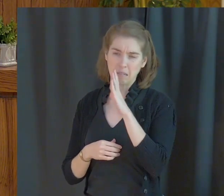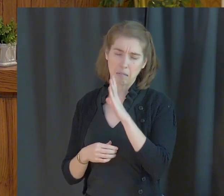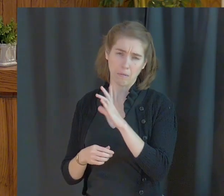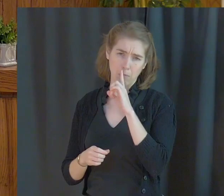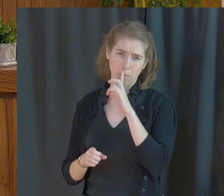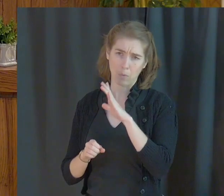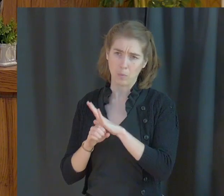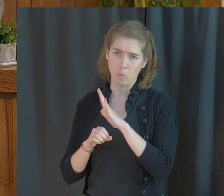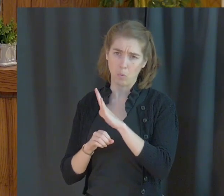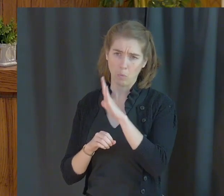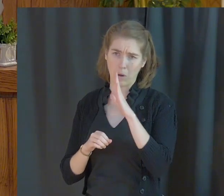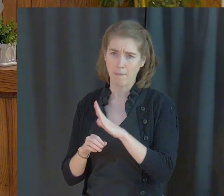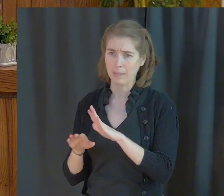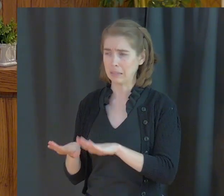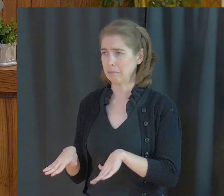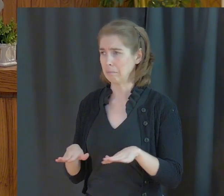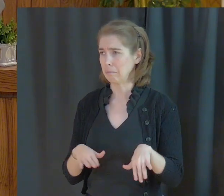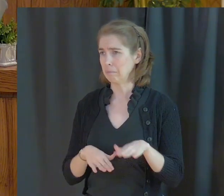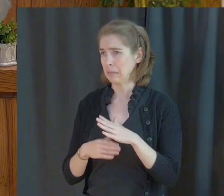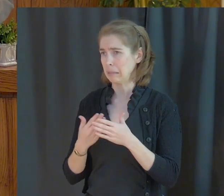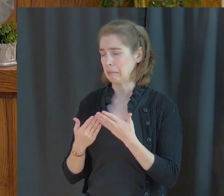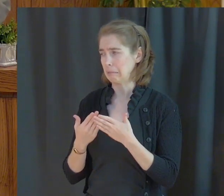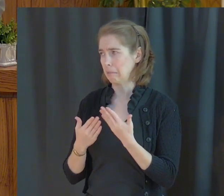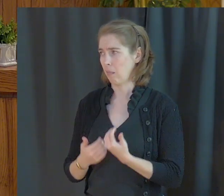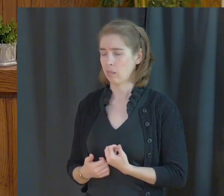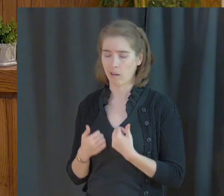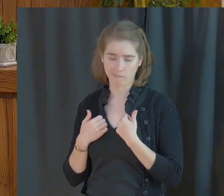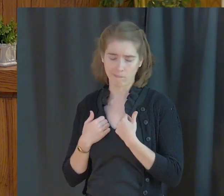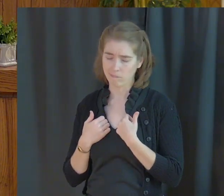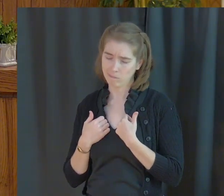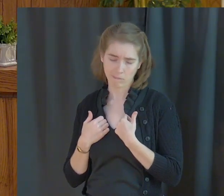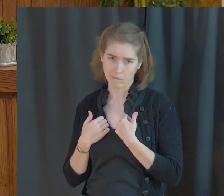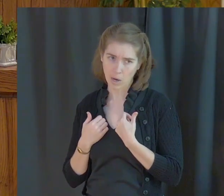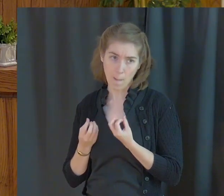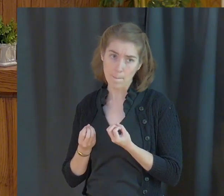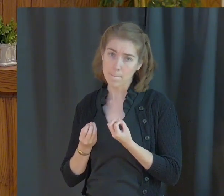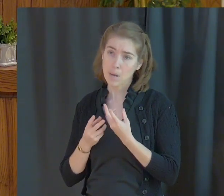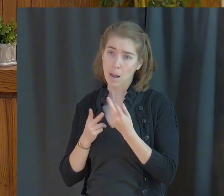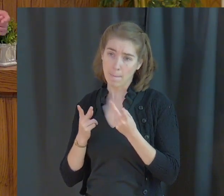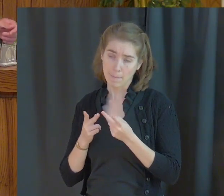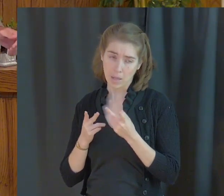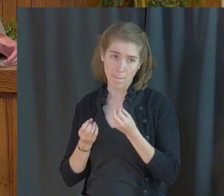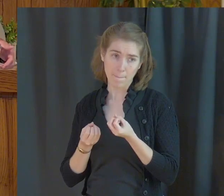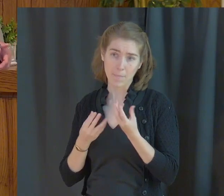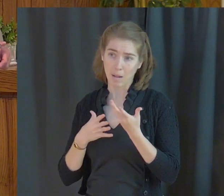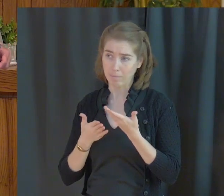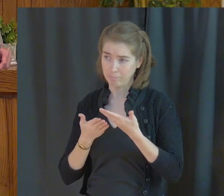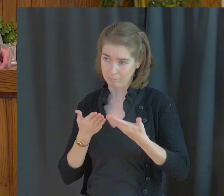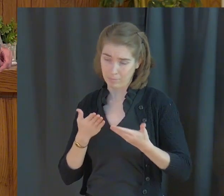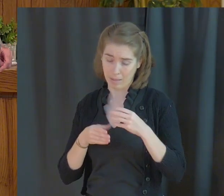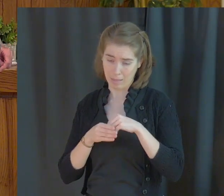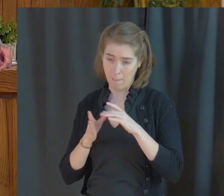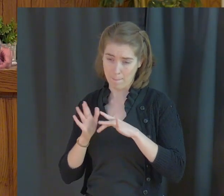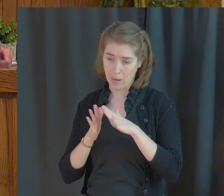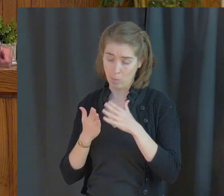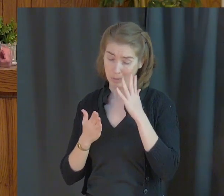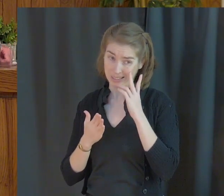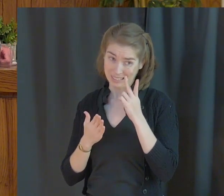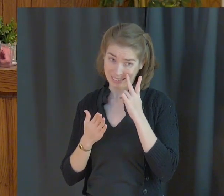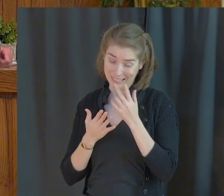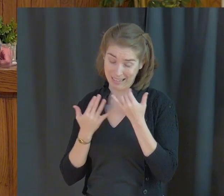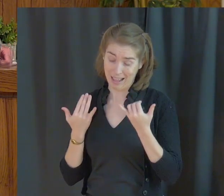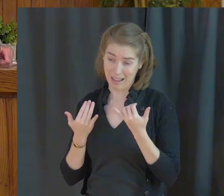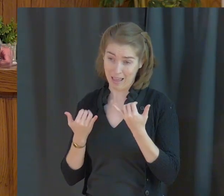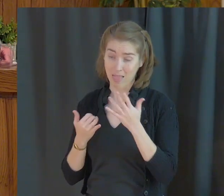promises that we're going to have an easy life. In fact, many places in the Bible, we're going to see it throughout today, that it's just the